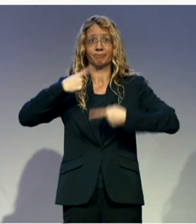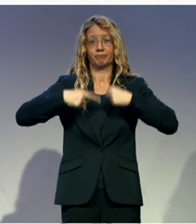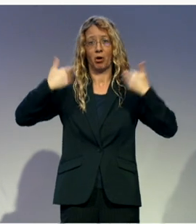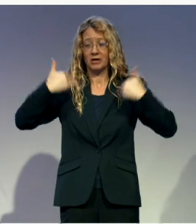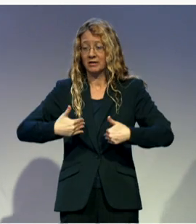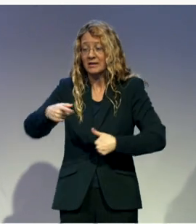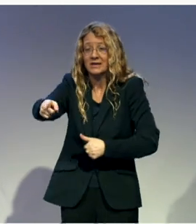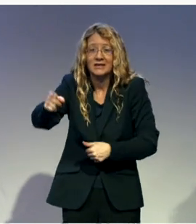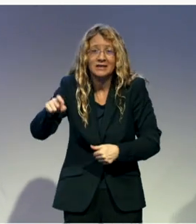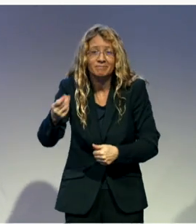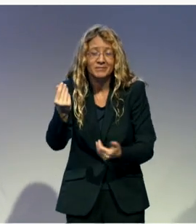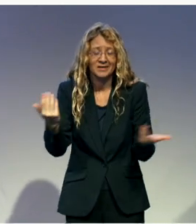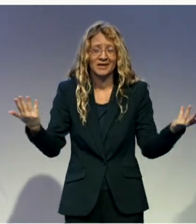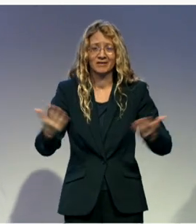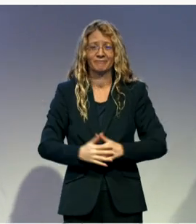I think.